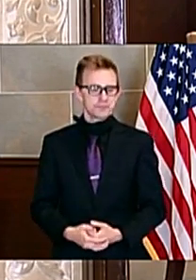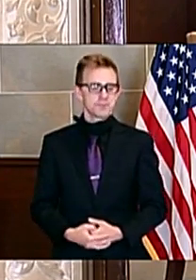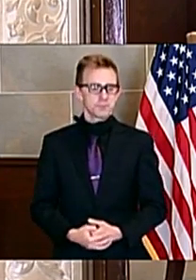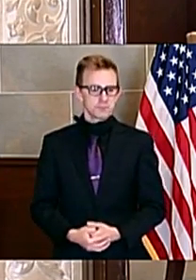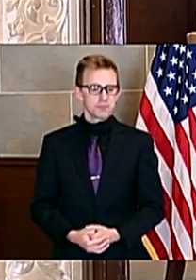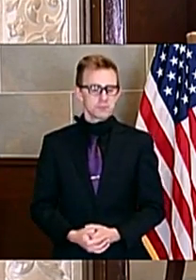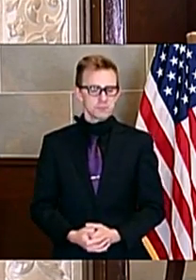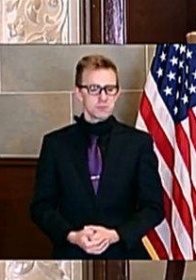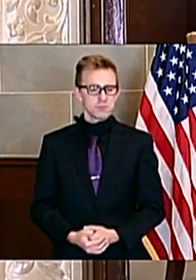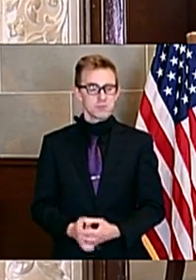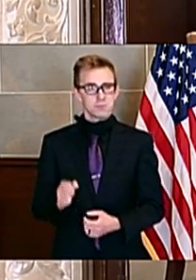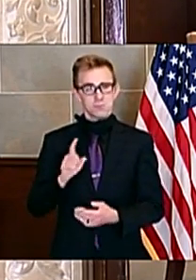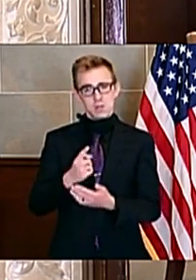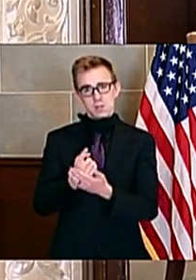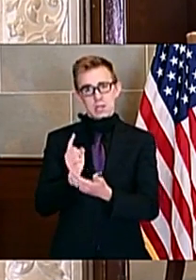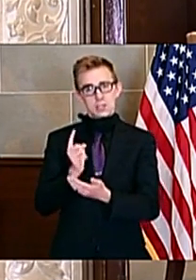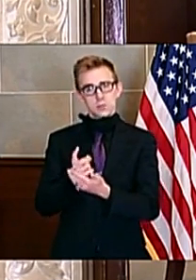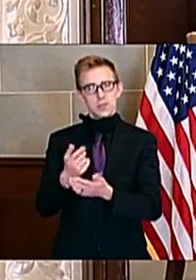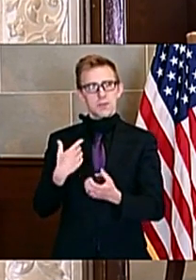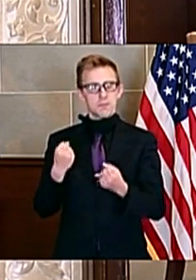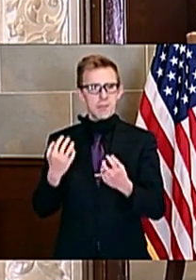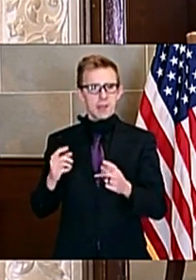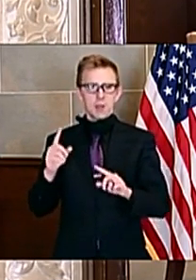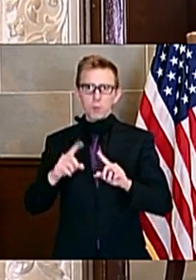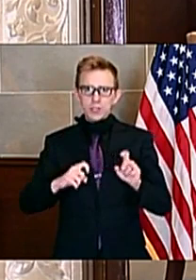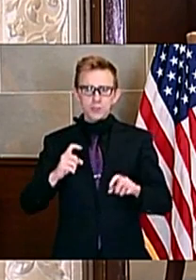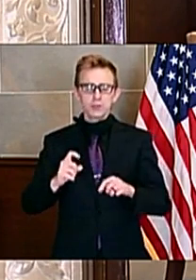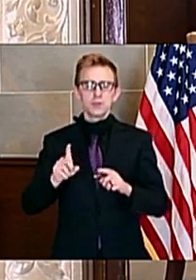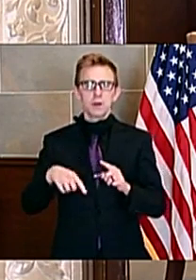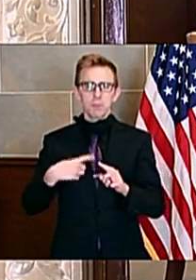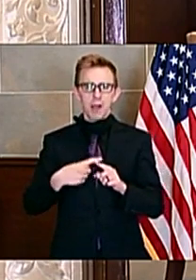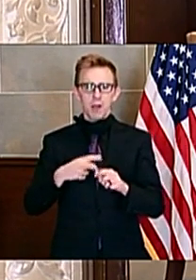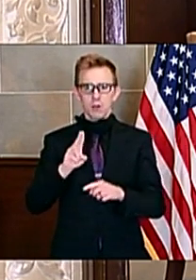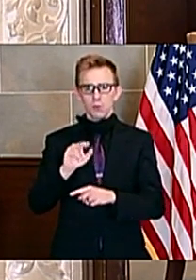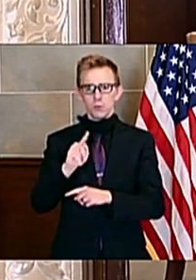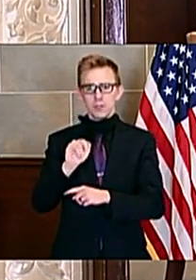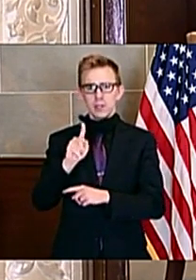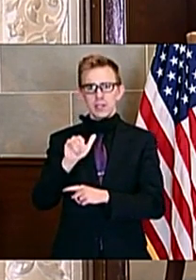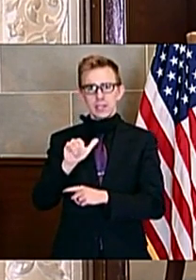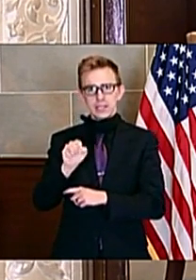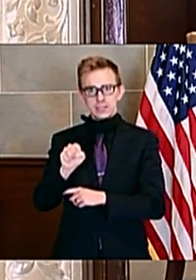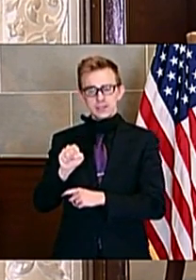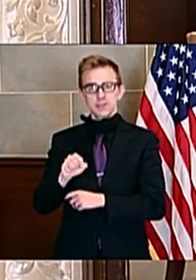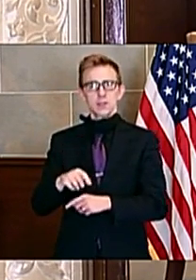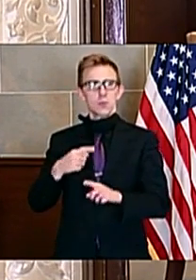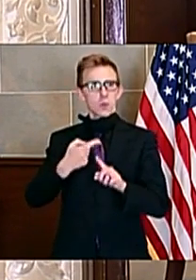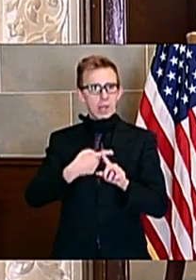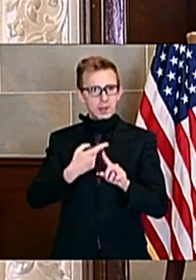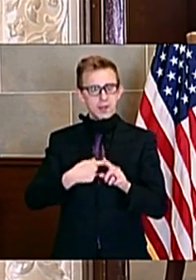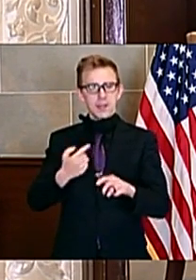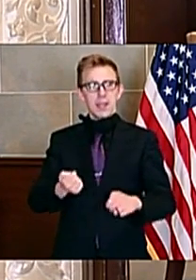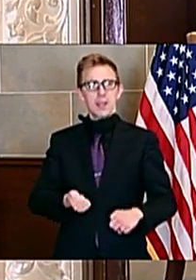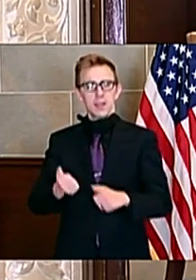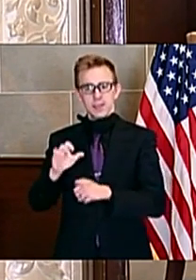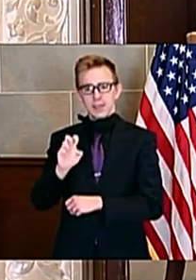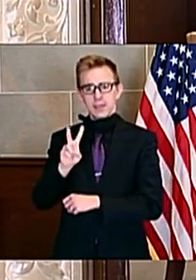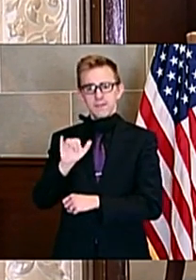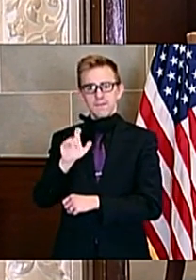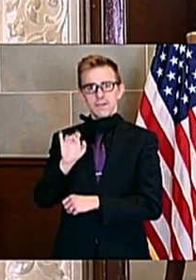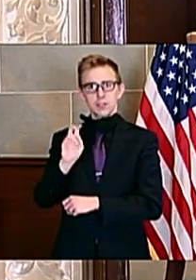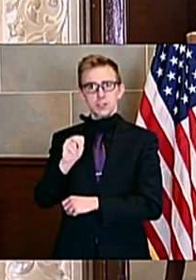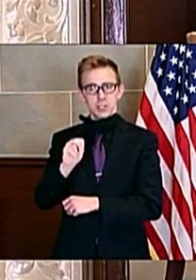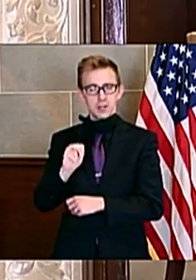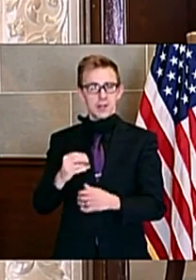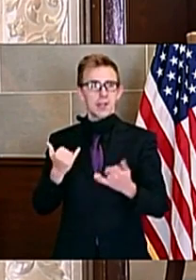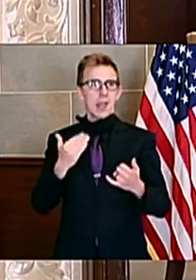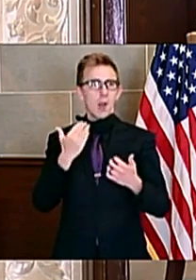In the last week or so, there's been lots of questions about the utilities, about rent, about eviction, and today I'm going to